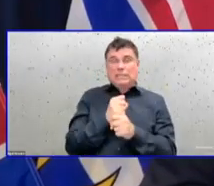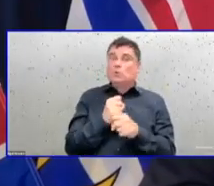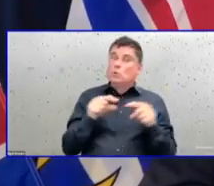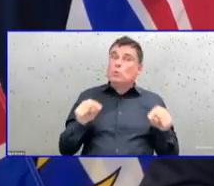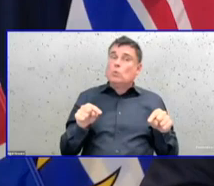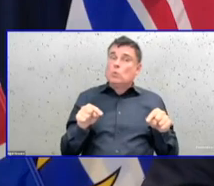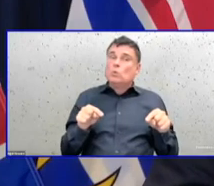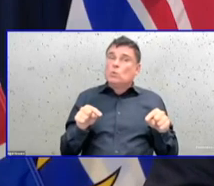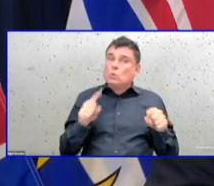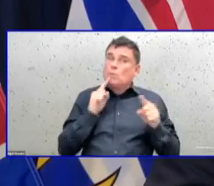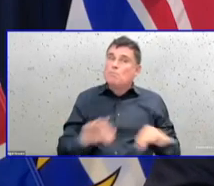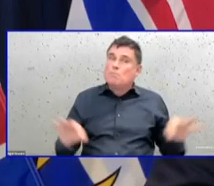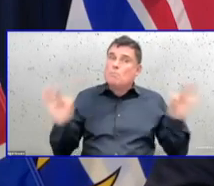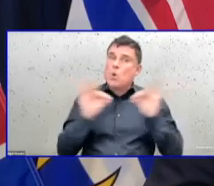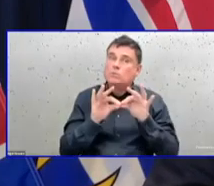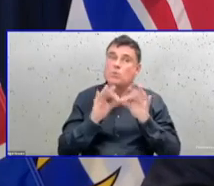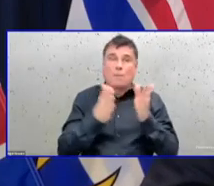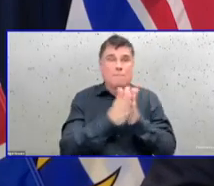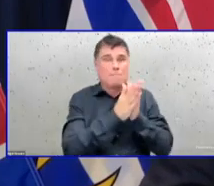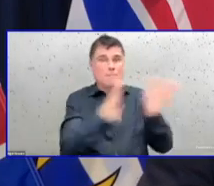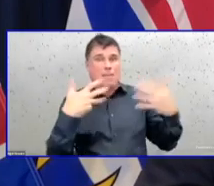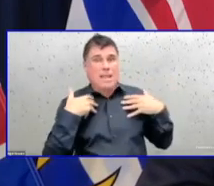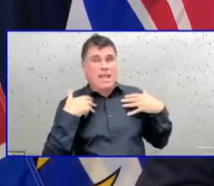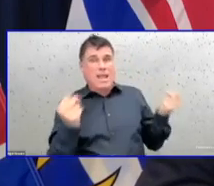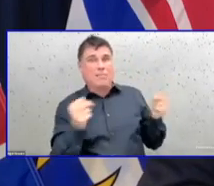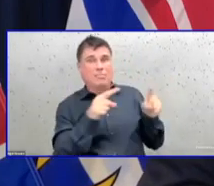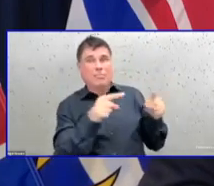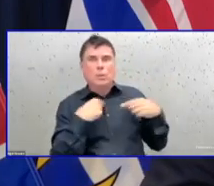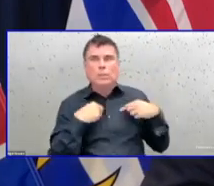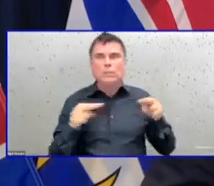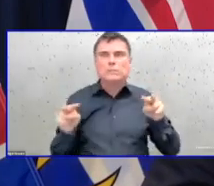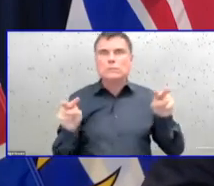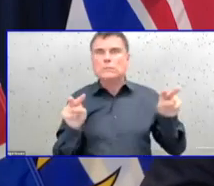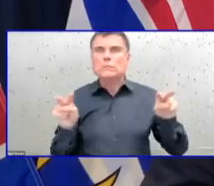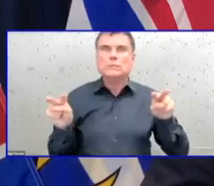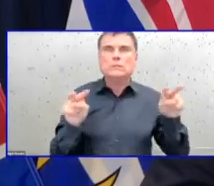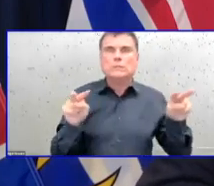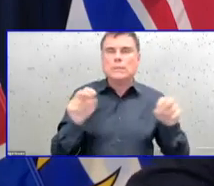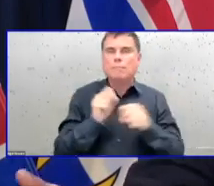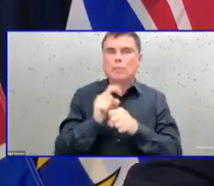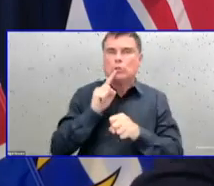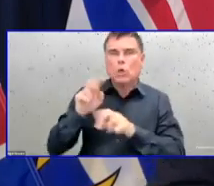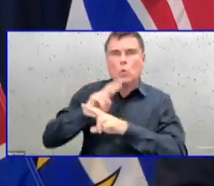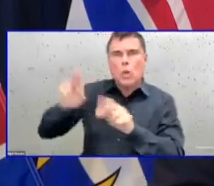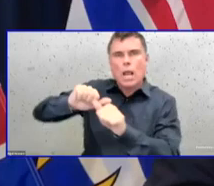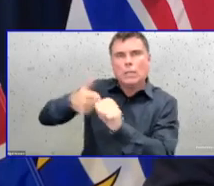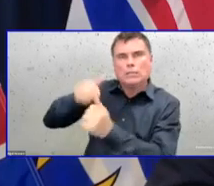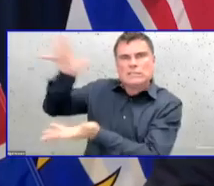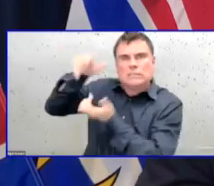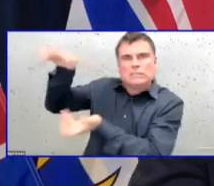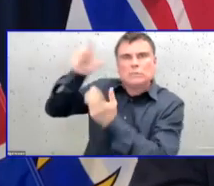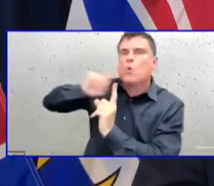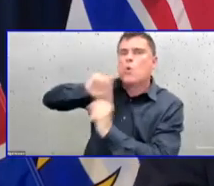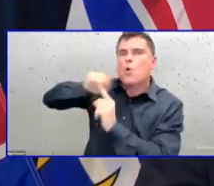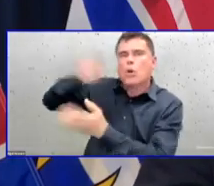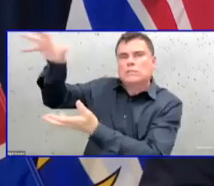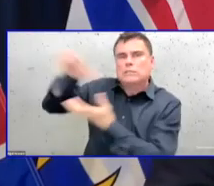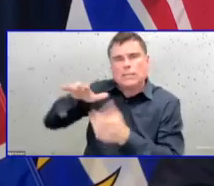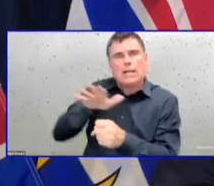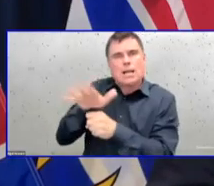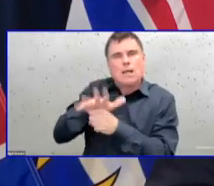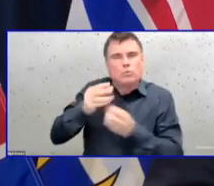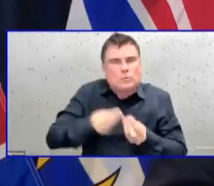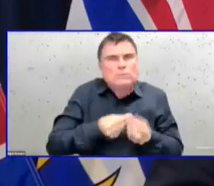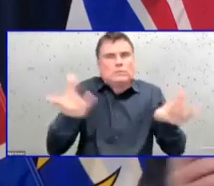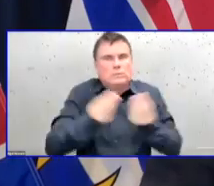sure that we had enough flu shots for everyone. So there was no question about that. And we encourage everyone to get involved. And next Tuesday at our briefing will